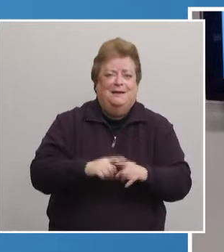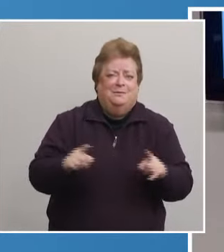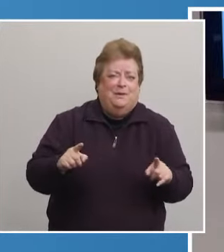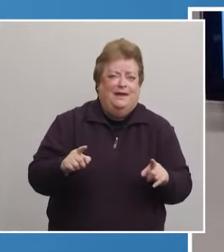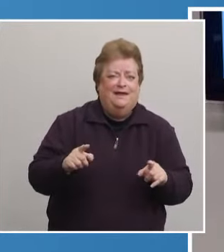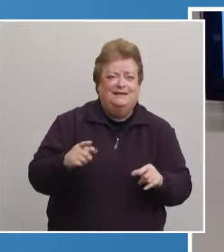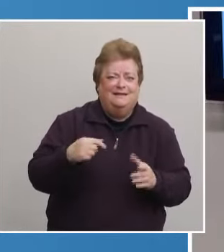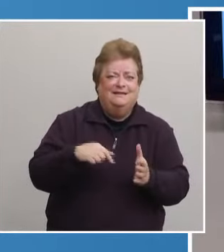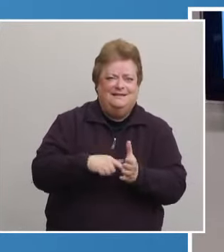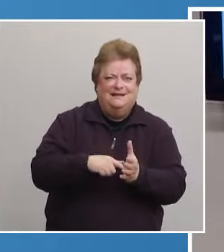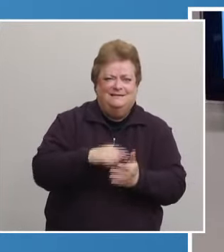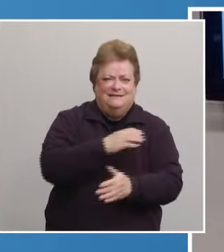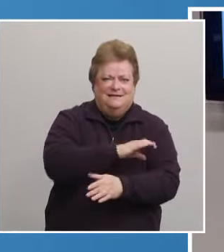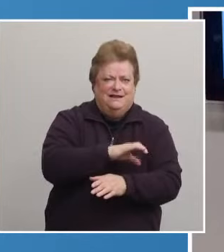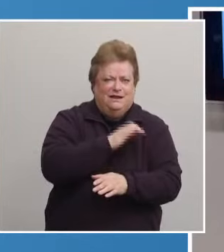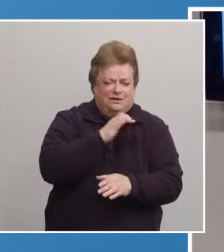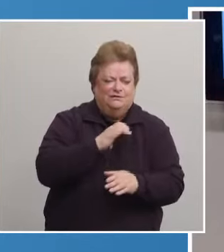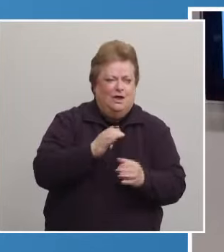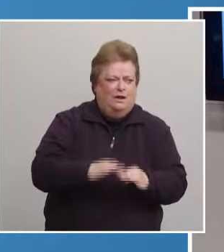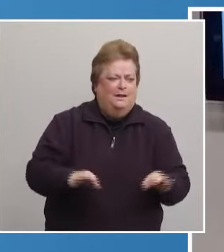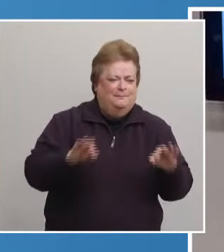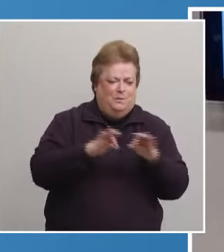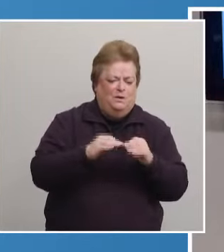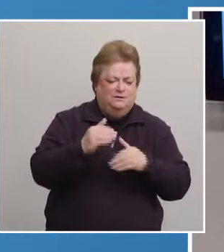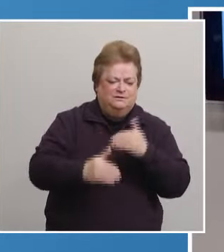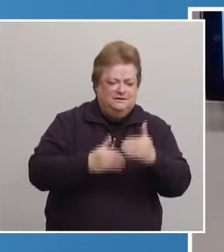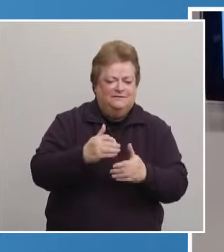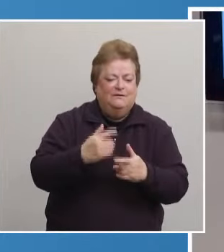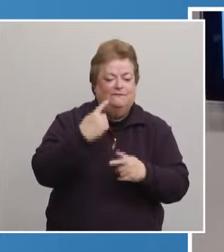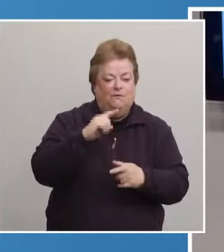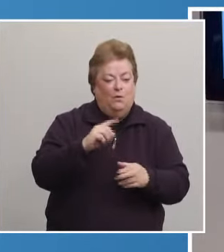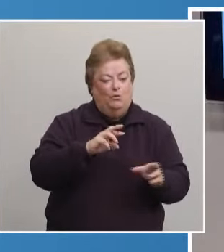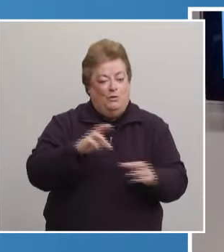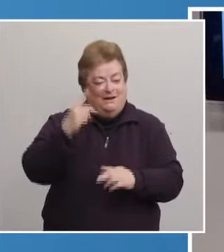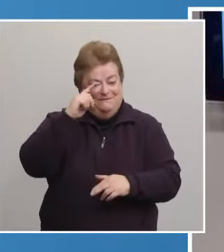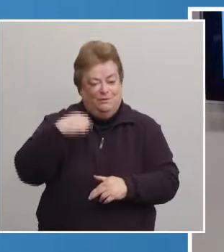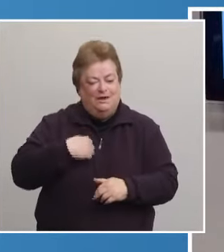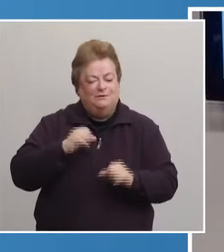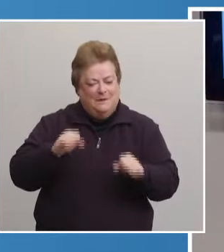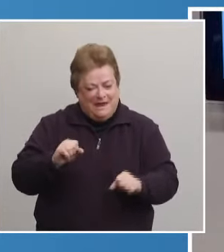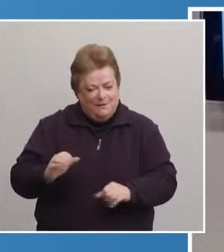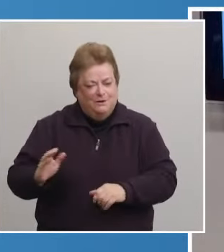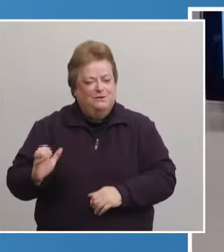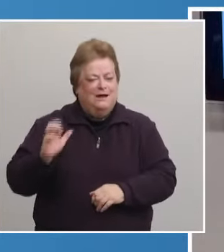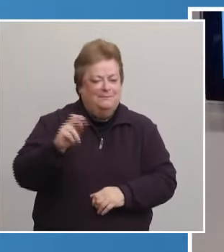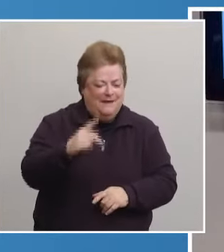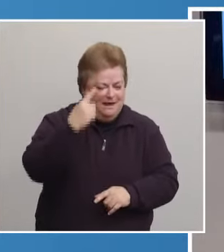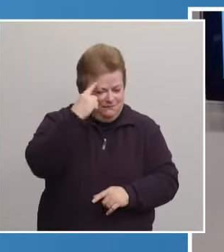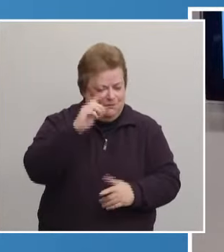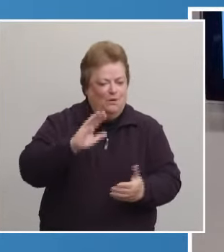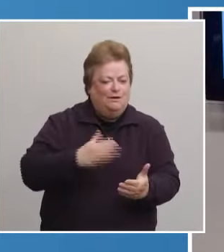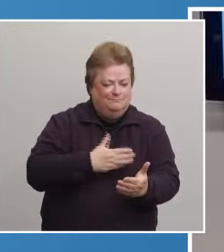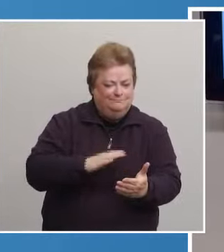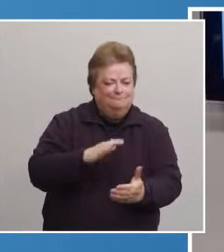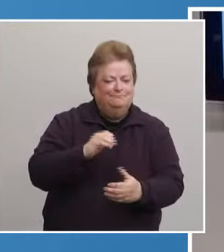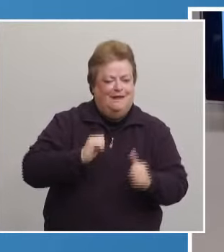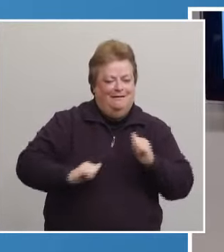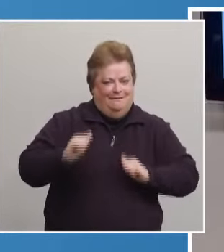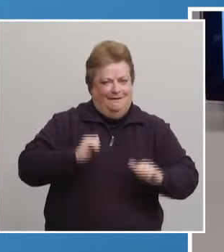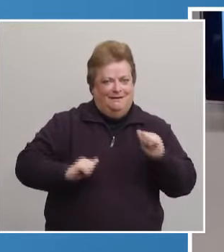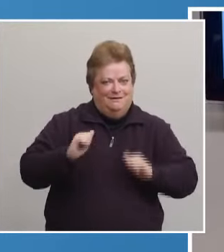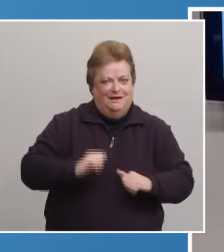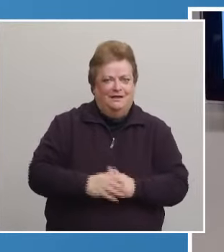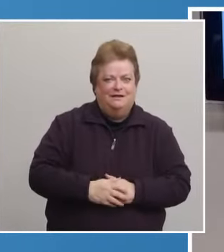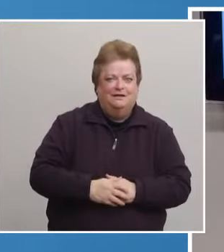forward getting us back to the arena for entertainment. We deeply appreciate everything you and your wonderful